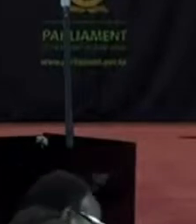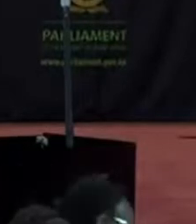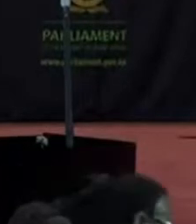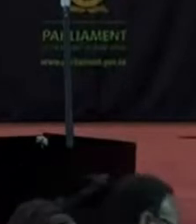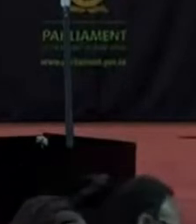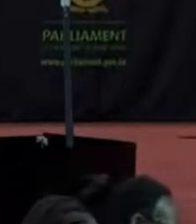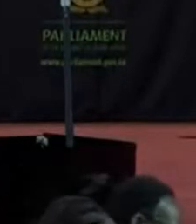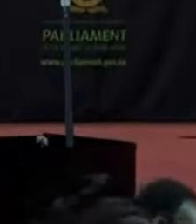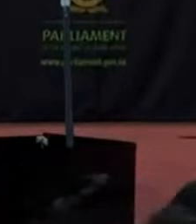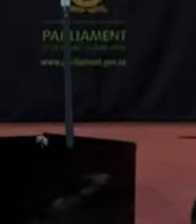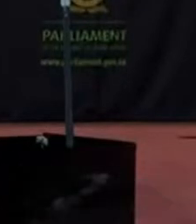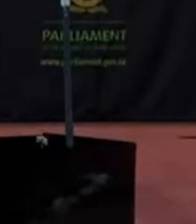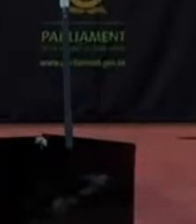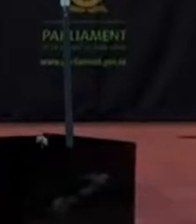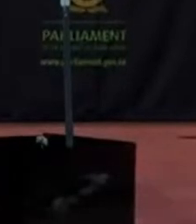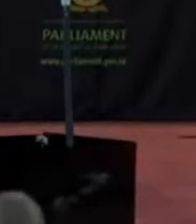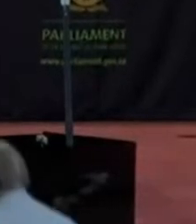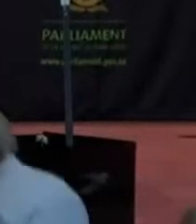President.